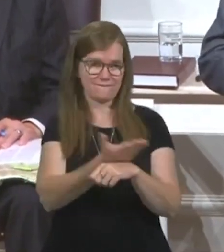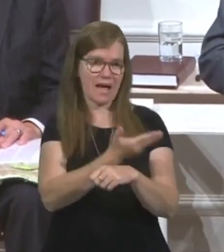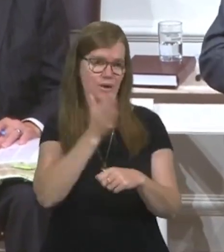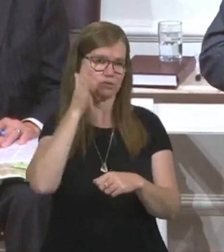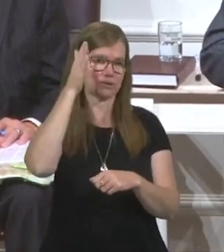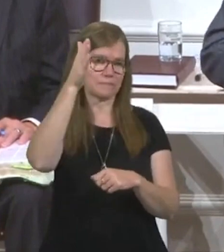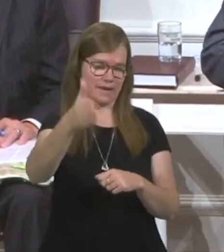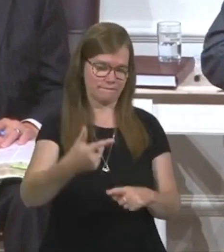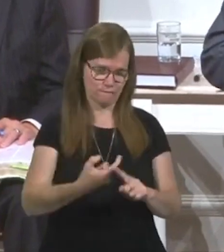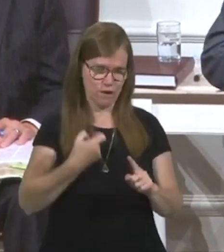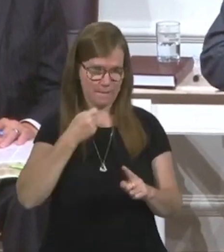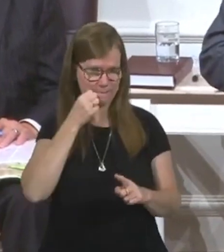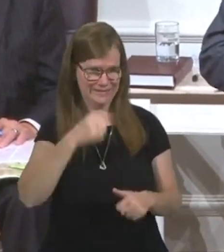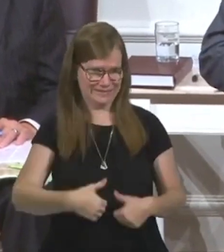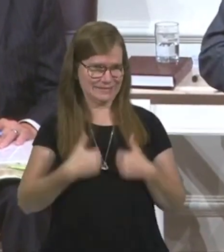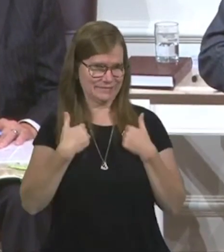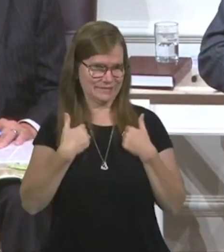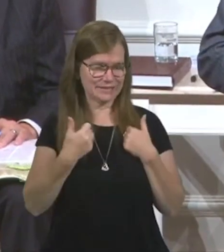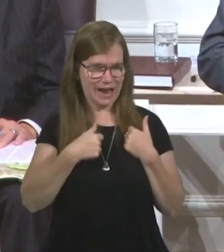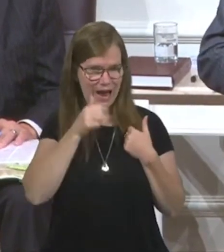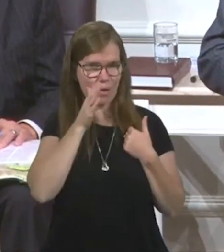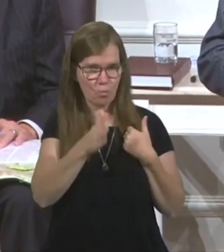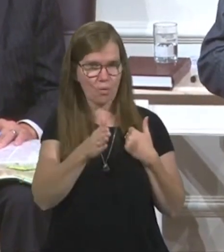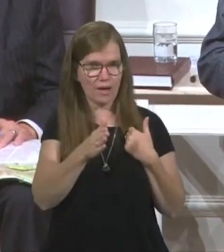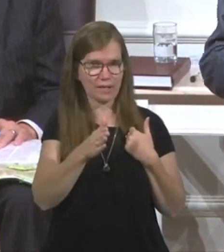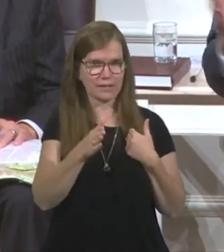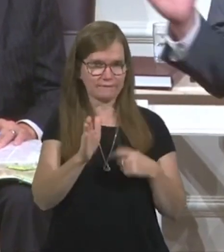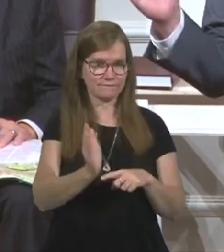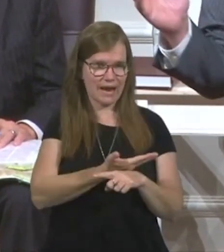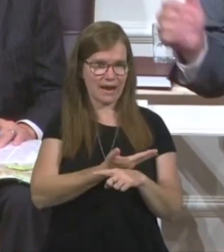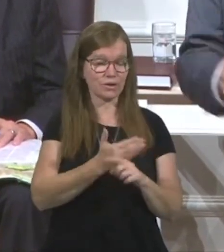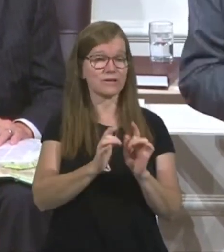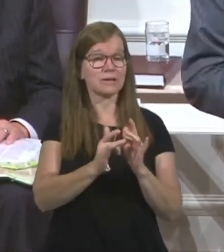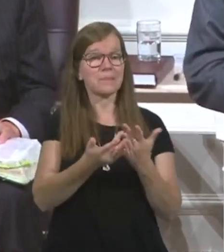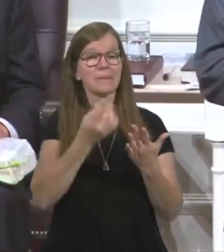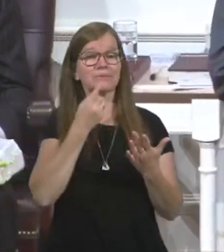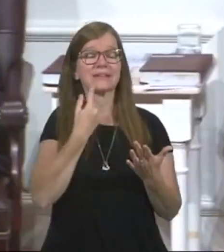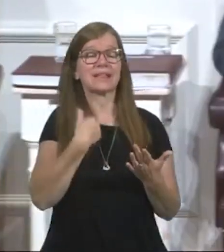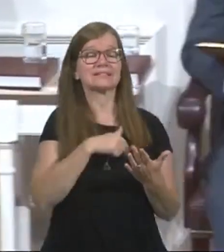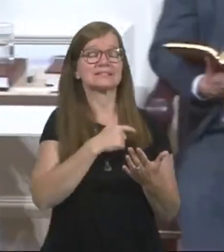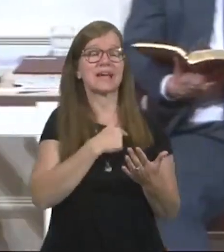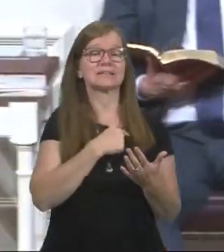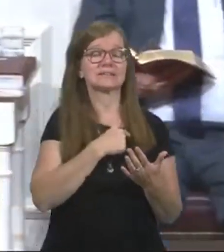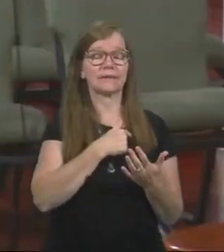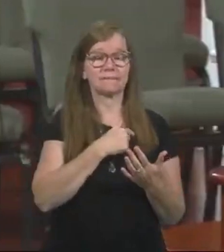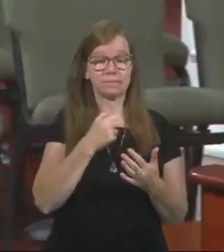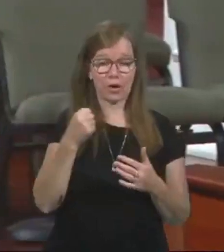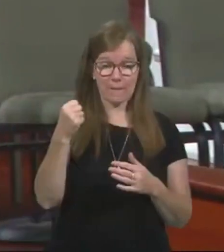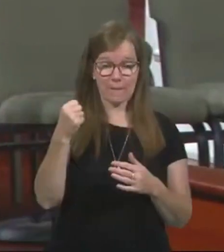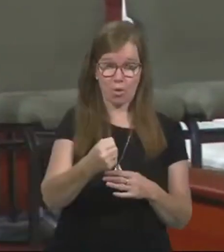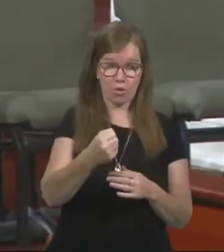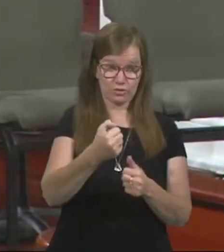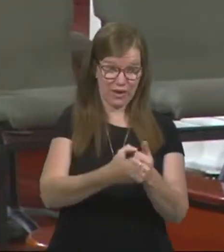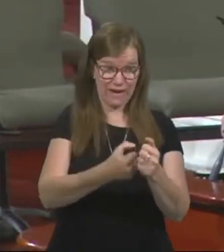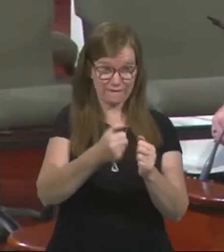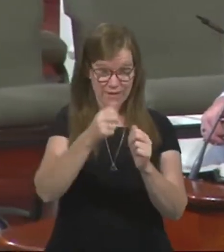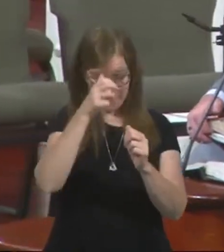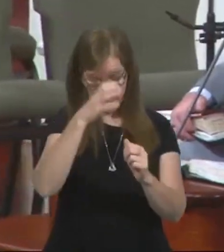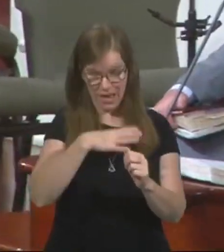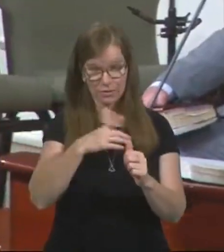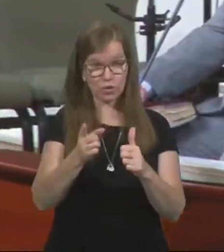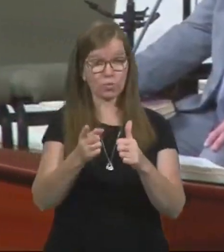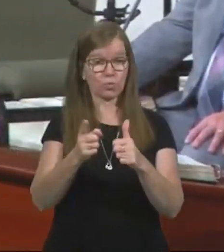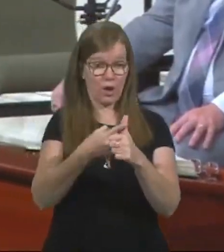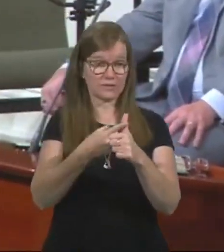day from living. I'm going to get fired. The Bible tells us it's a point unto every man wants to die.